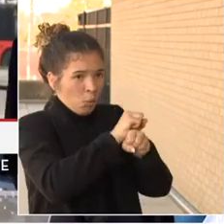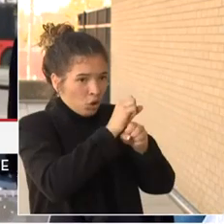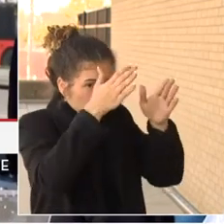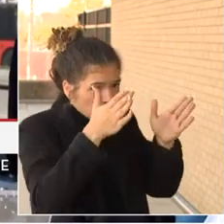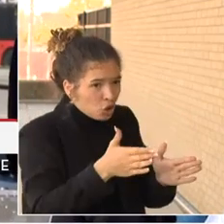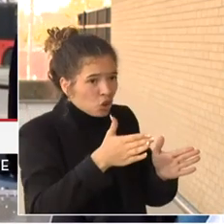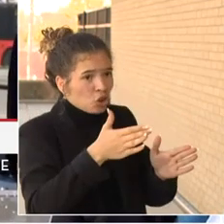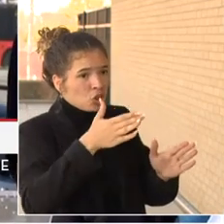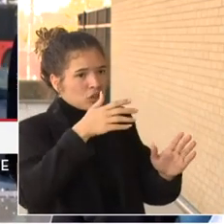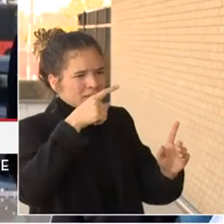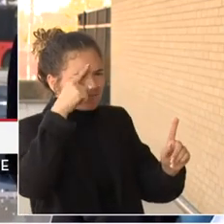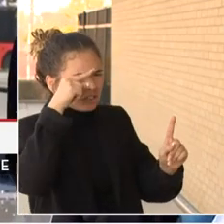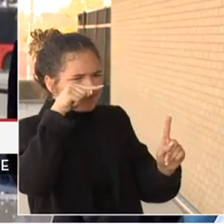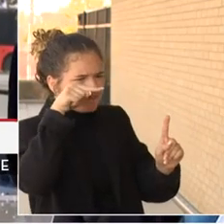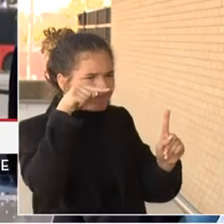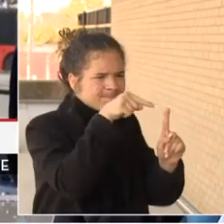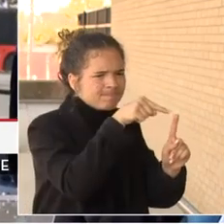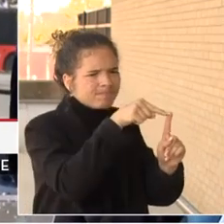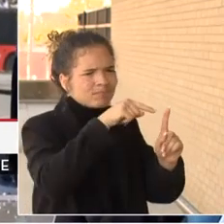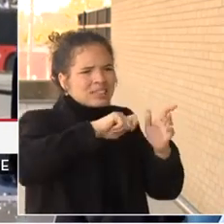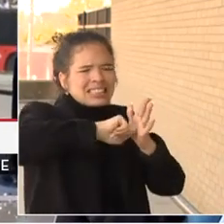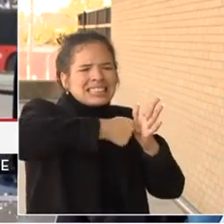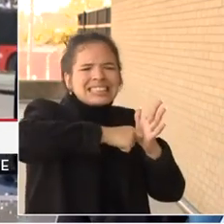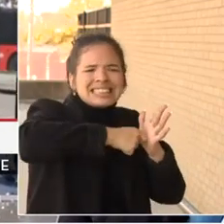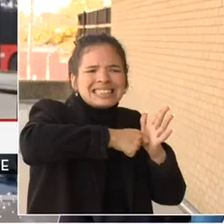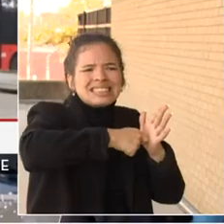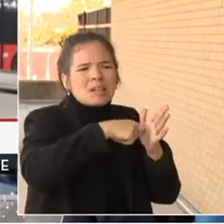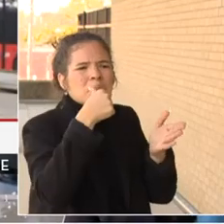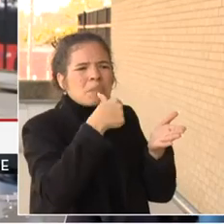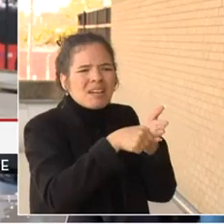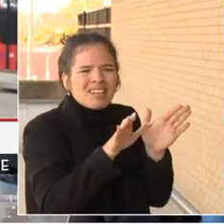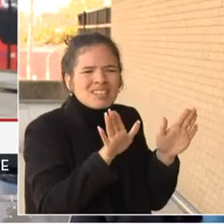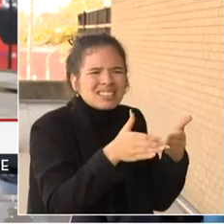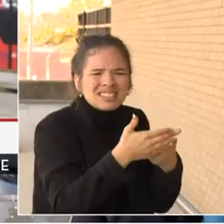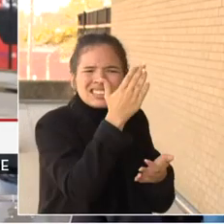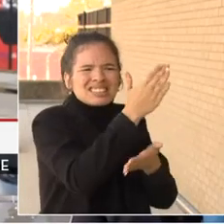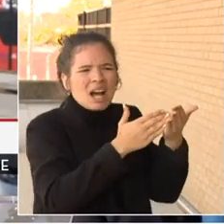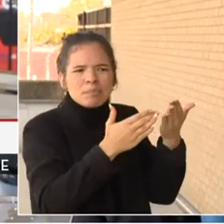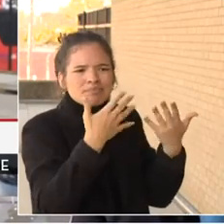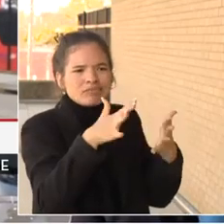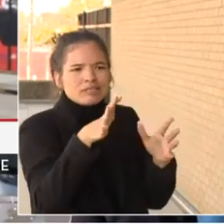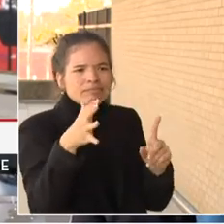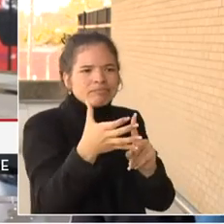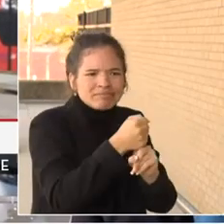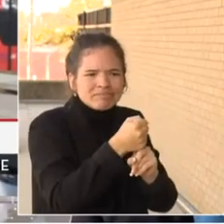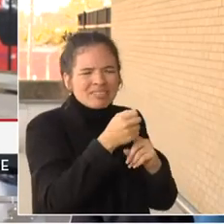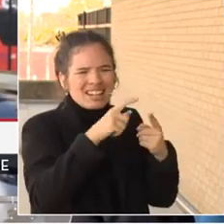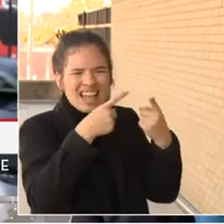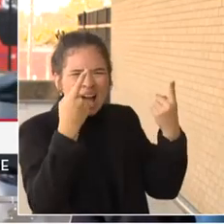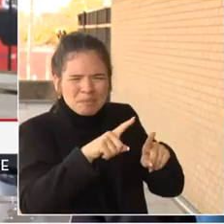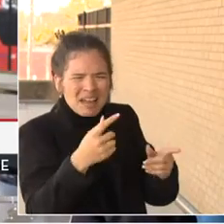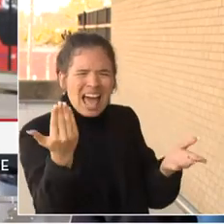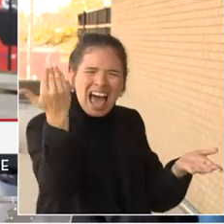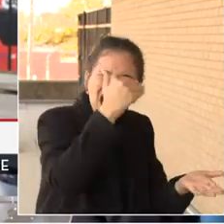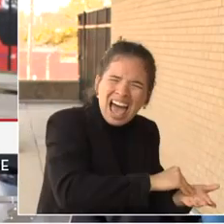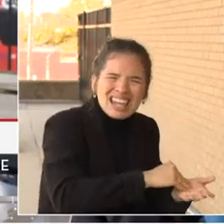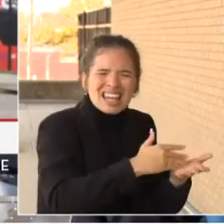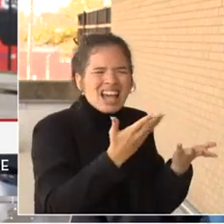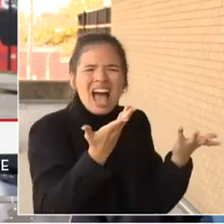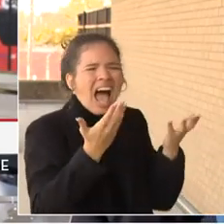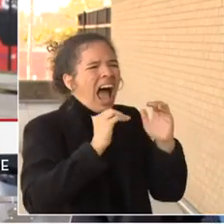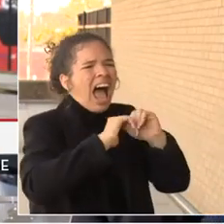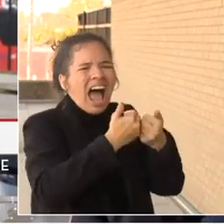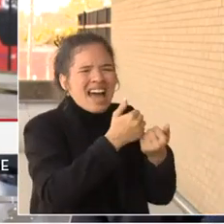keys to the mailboxes. We know there had been some arrests, but then there were some more occurrences. Just how does that play into holiday